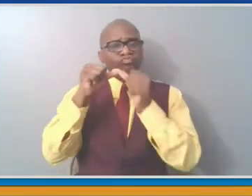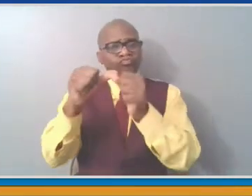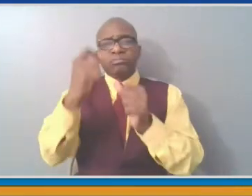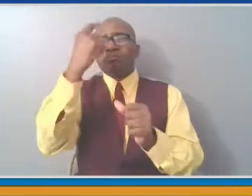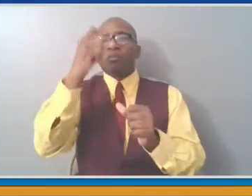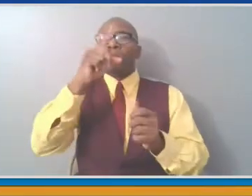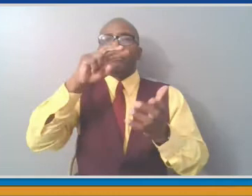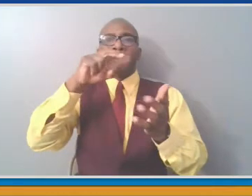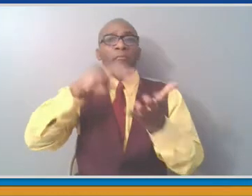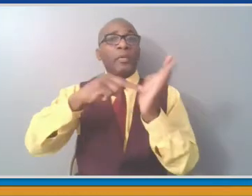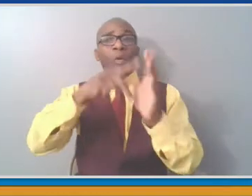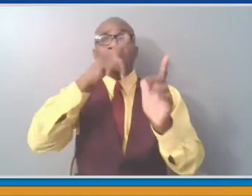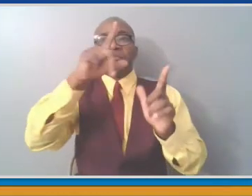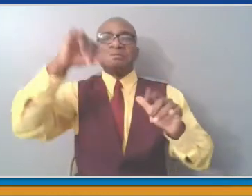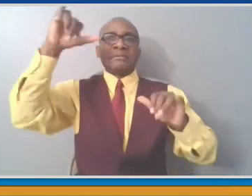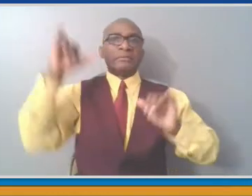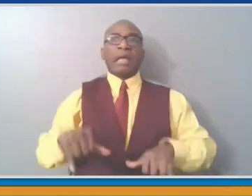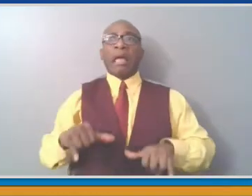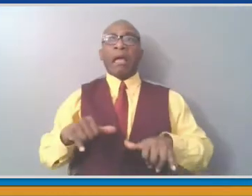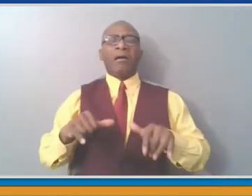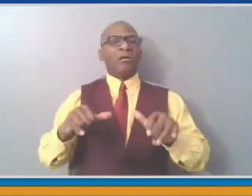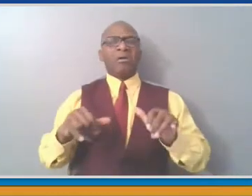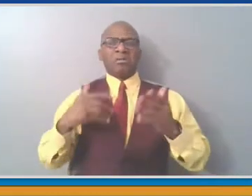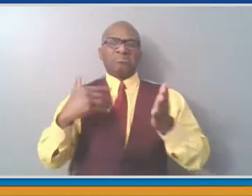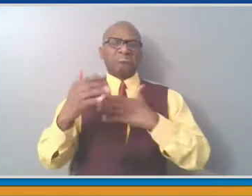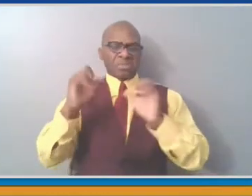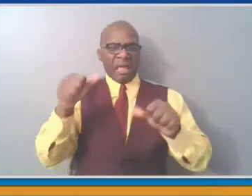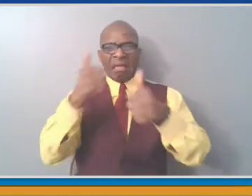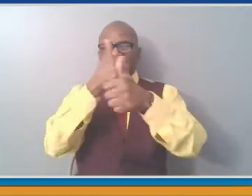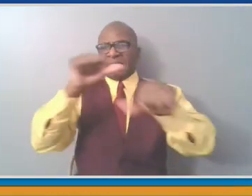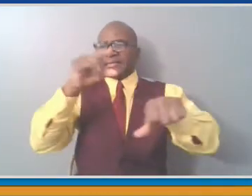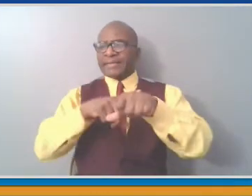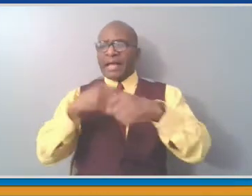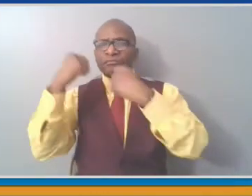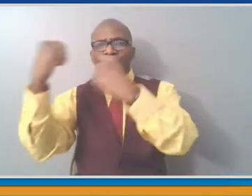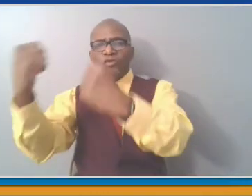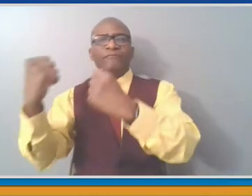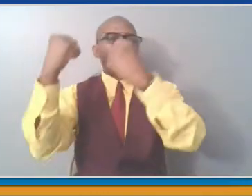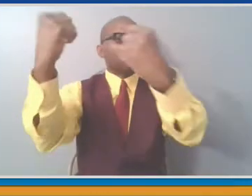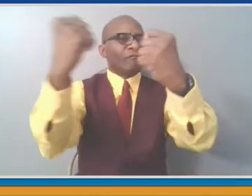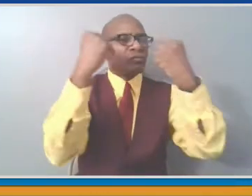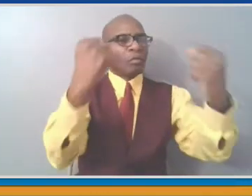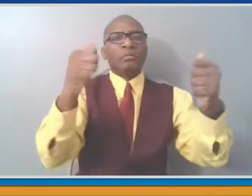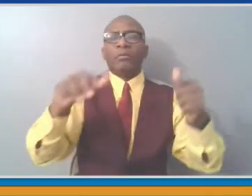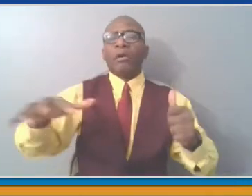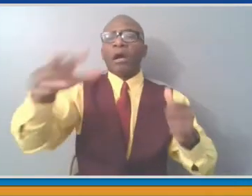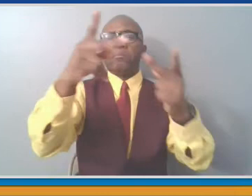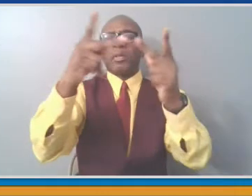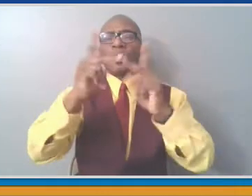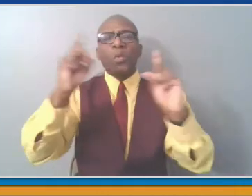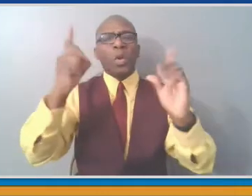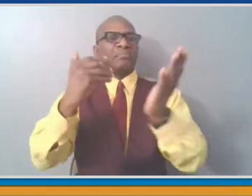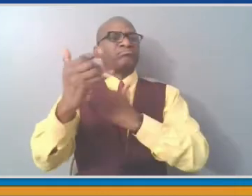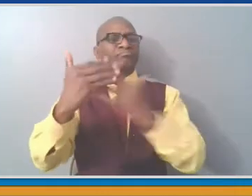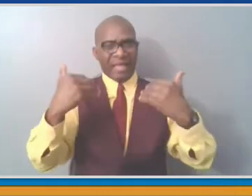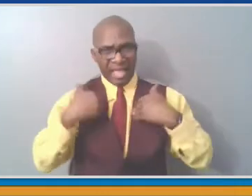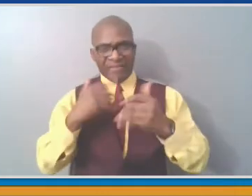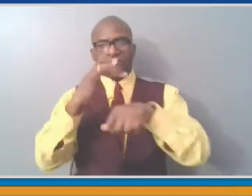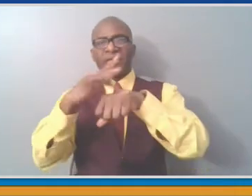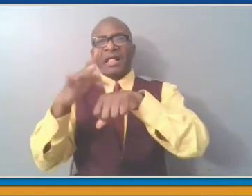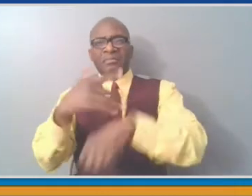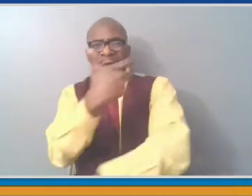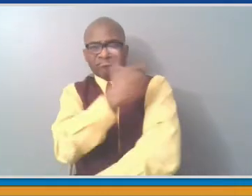We have to think of ourselves as all in this together. But to the extent that we can focus our pop-ups, as you noted, County Executive,